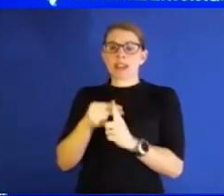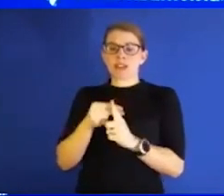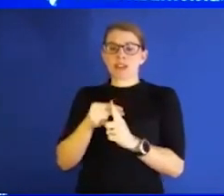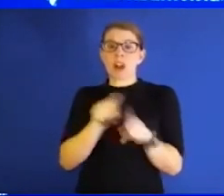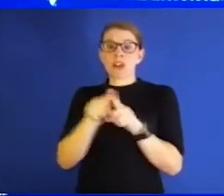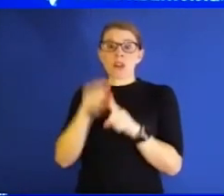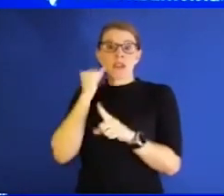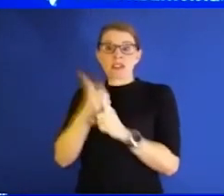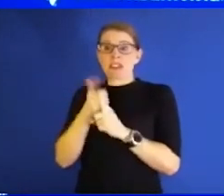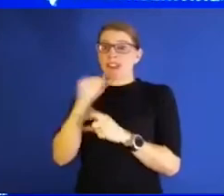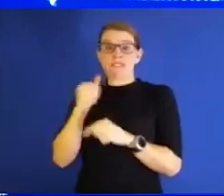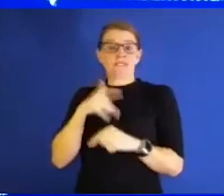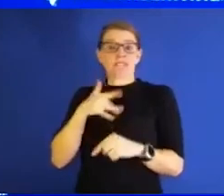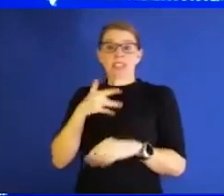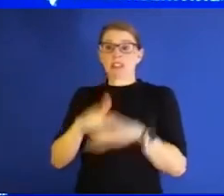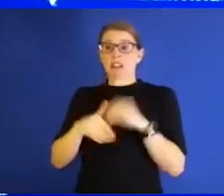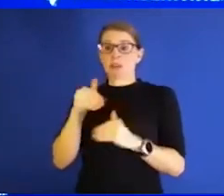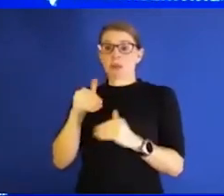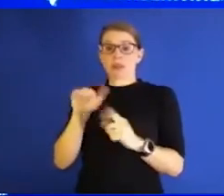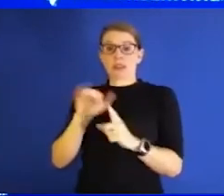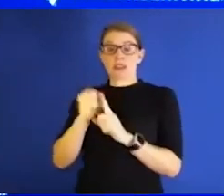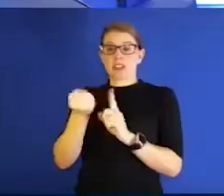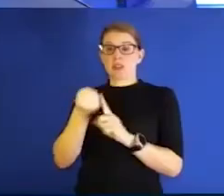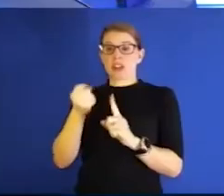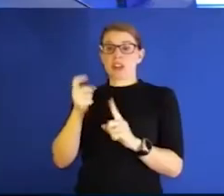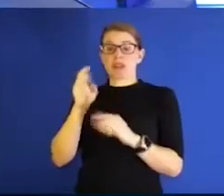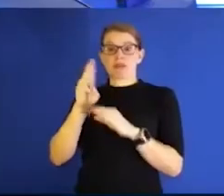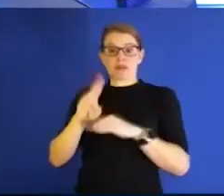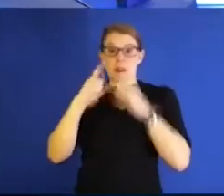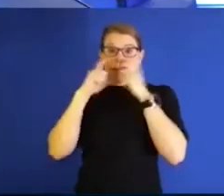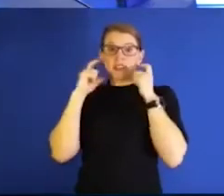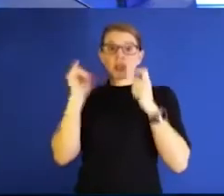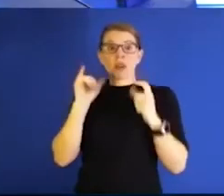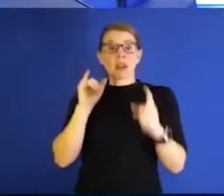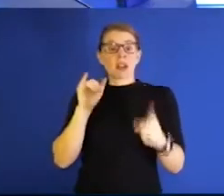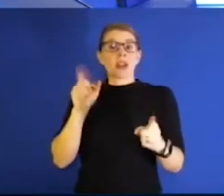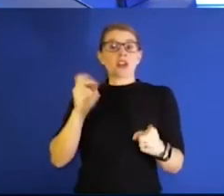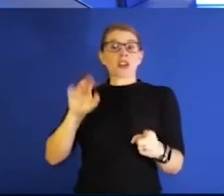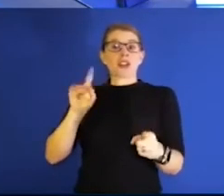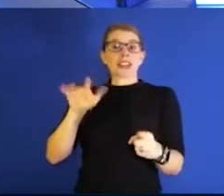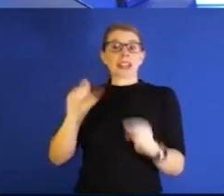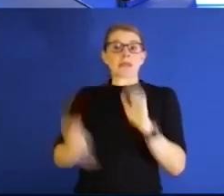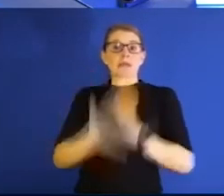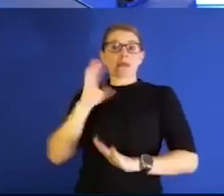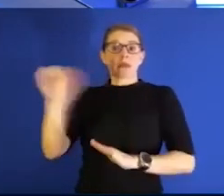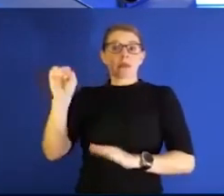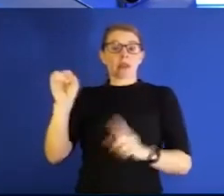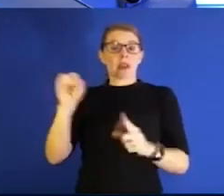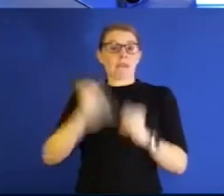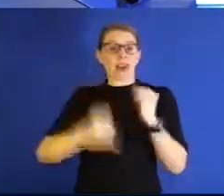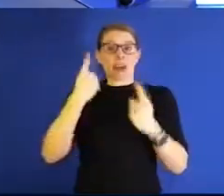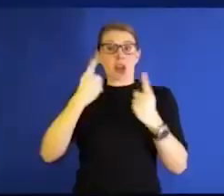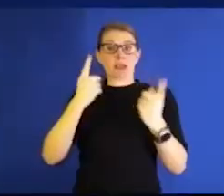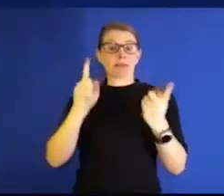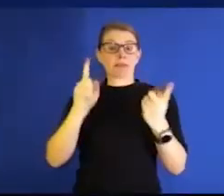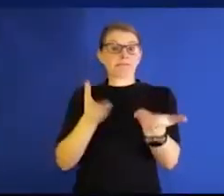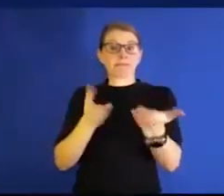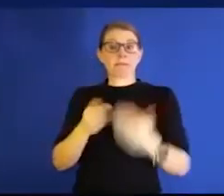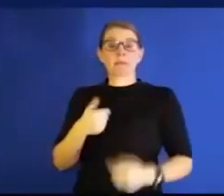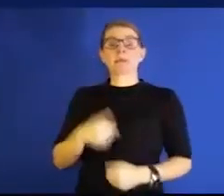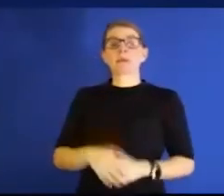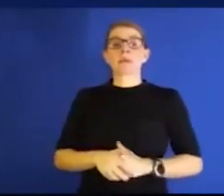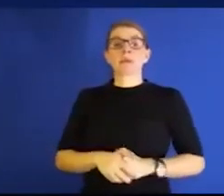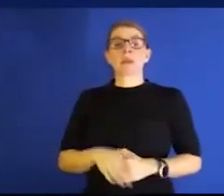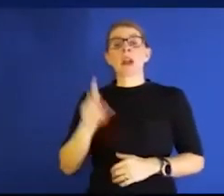situations, wear a mask as well. Dr. Seitz, I know you need to get to your patients. I'm going to let you have a final thought. Okay, here we go. So I think that there